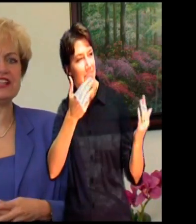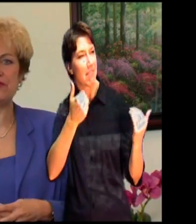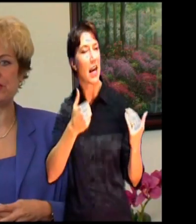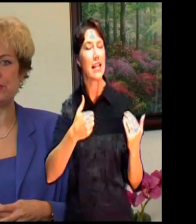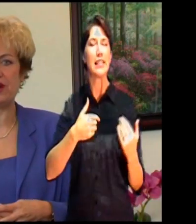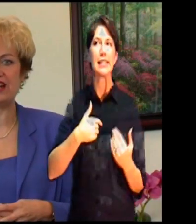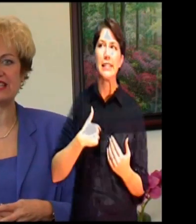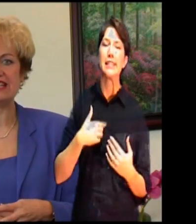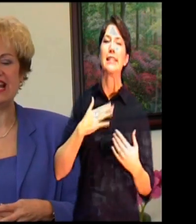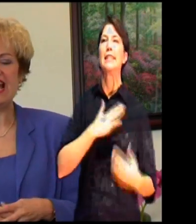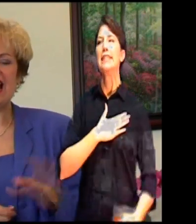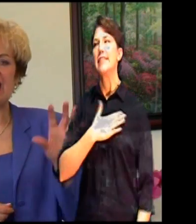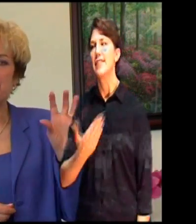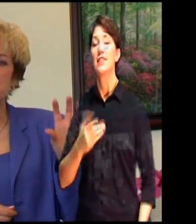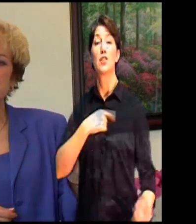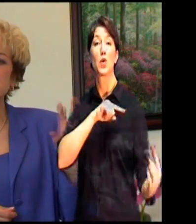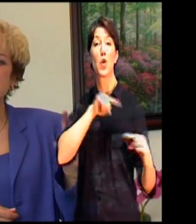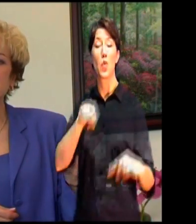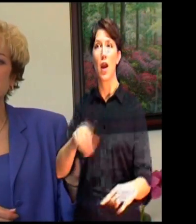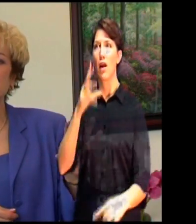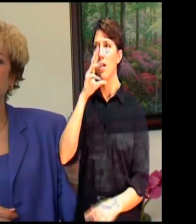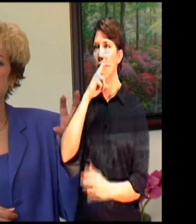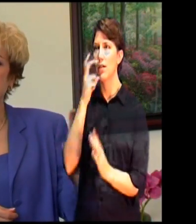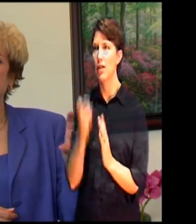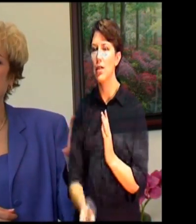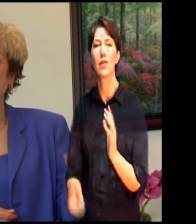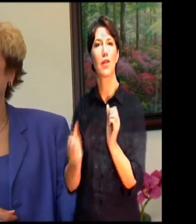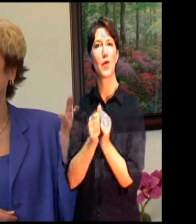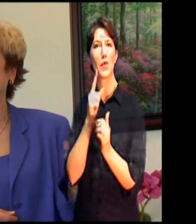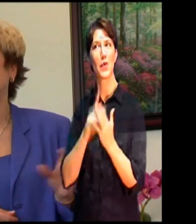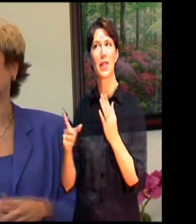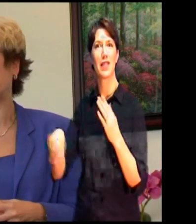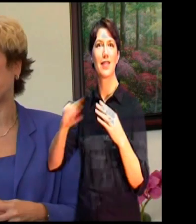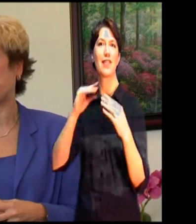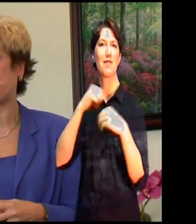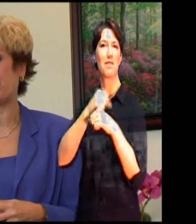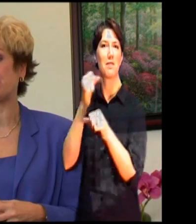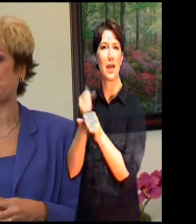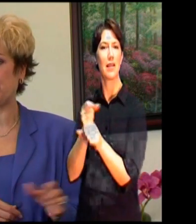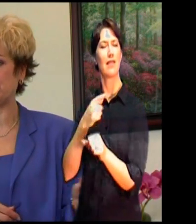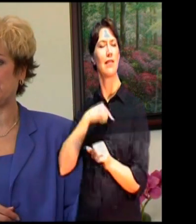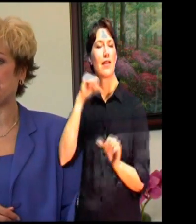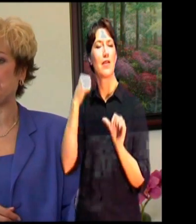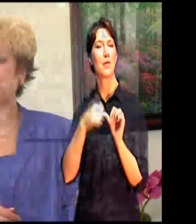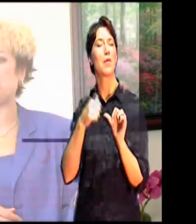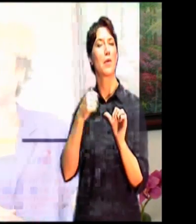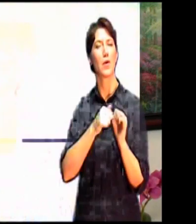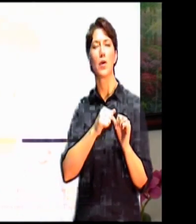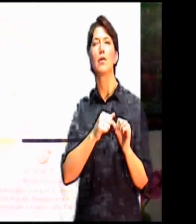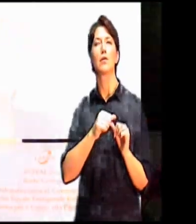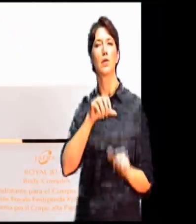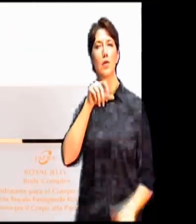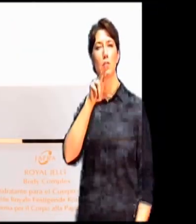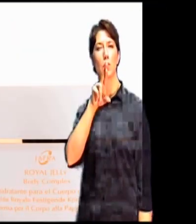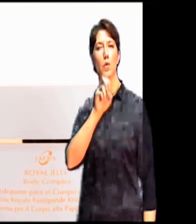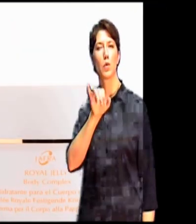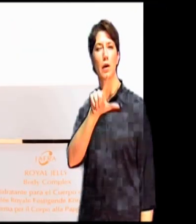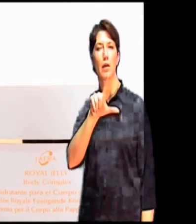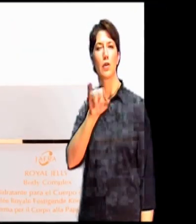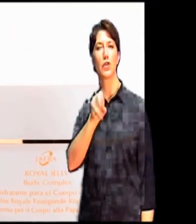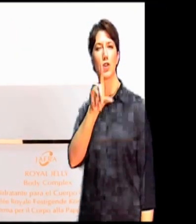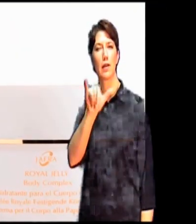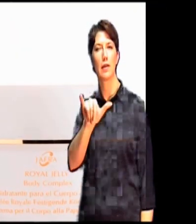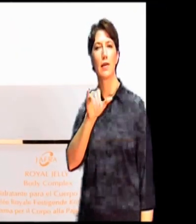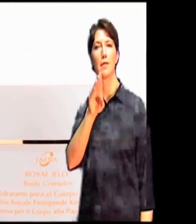I fell in love with the product. And I remember seeing their premier product, which is still our premier product, the raw jelly milk bomb. I said, gee, that's a great